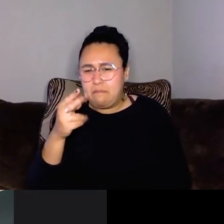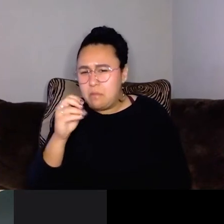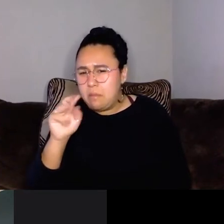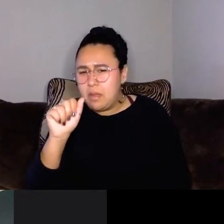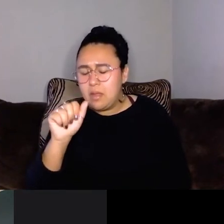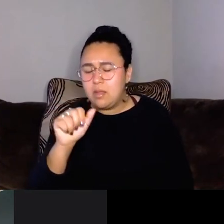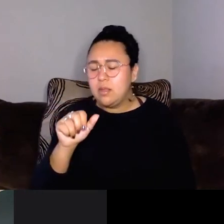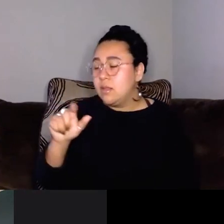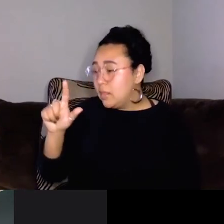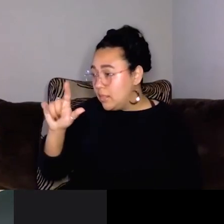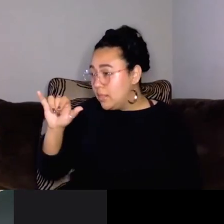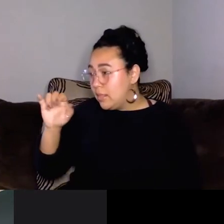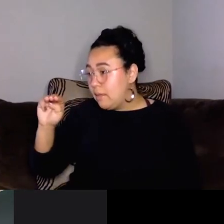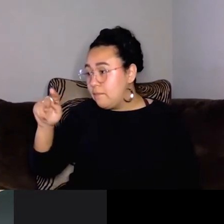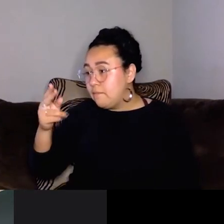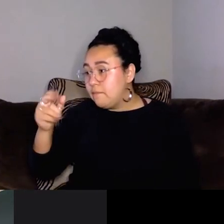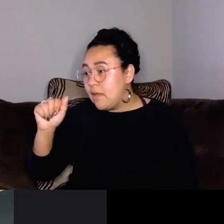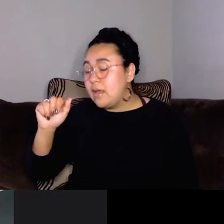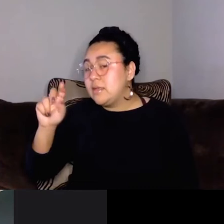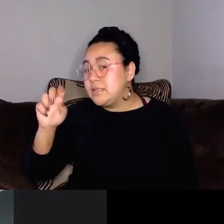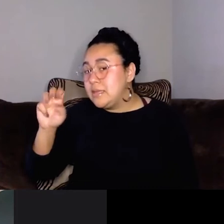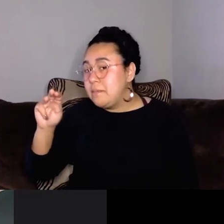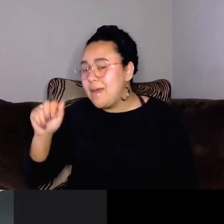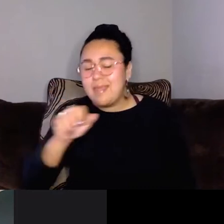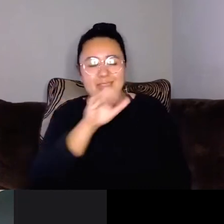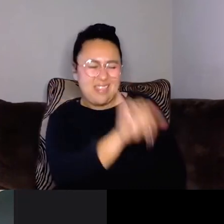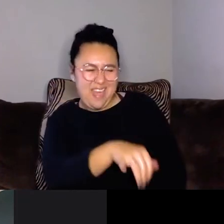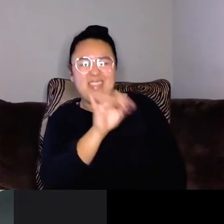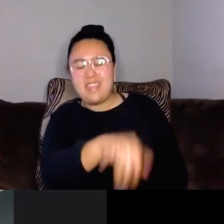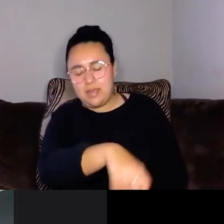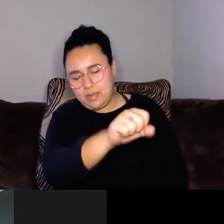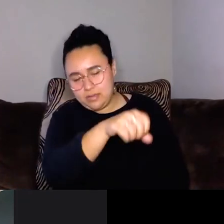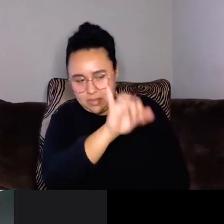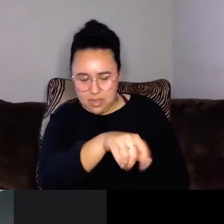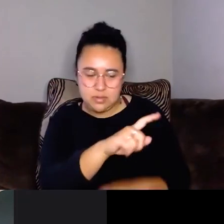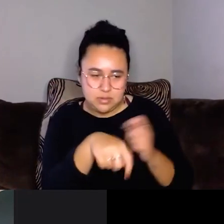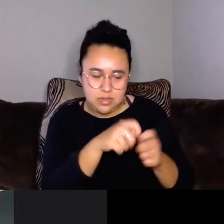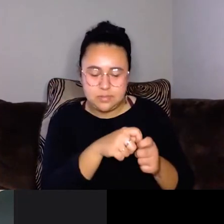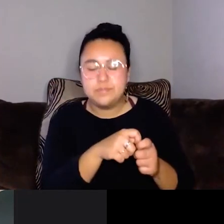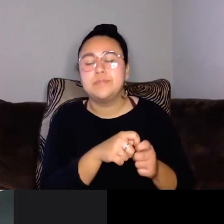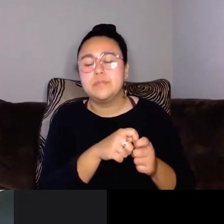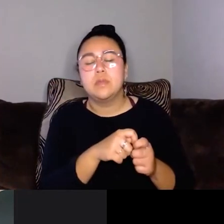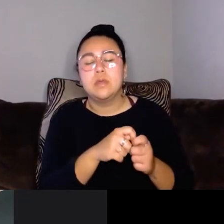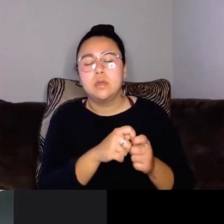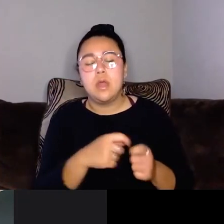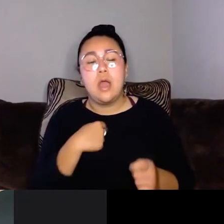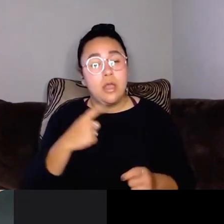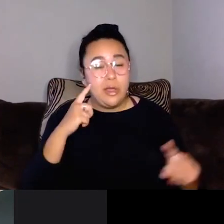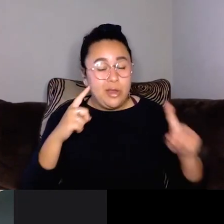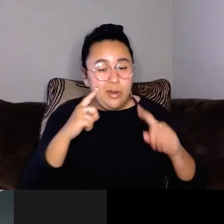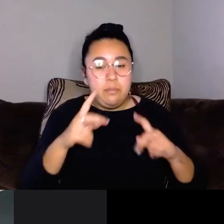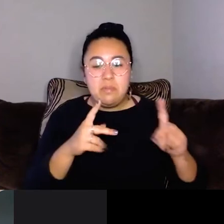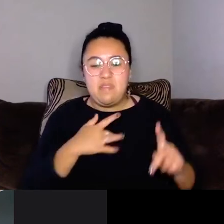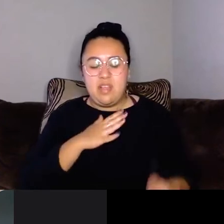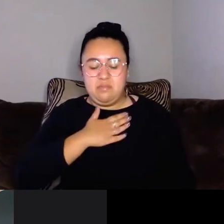lipidema or lymphedema. you go. There you go. Okay. Um, and so because I heard people being